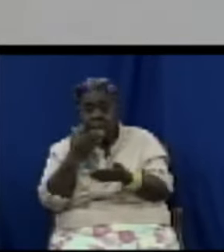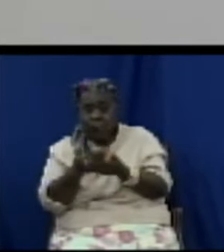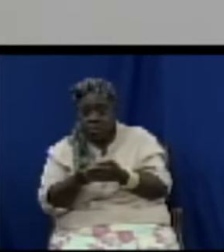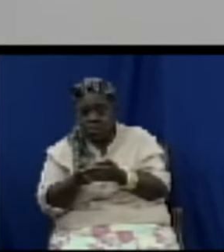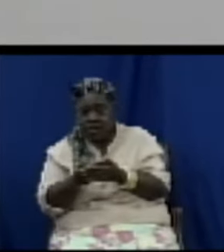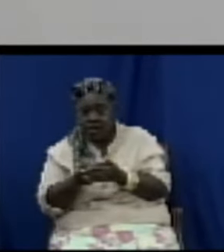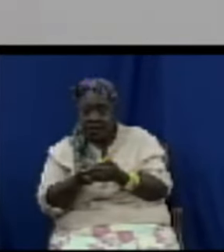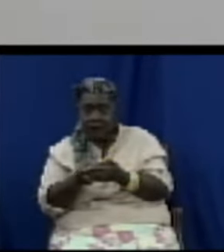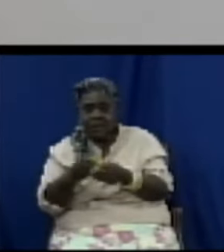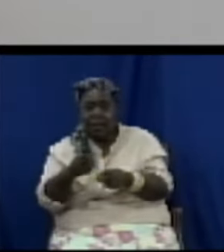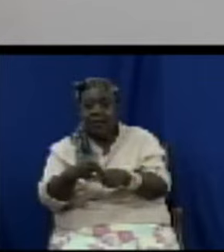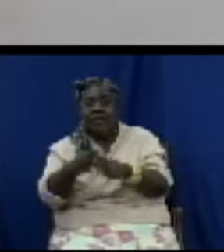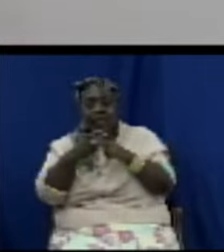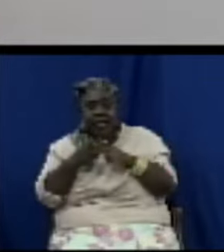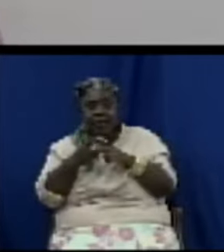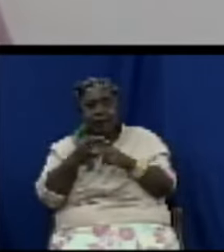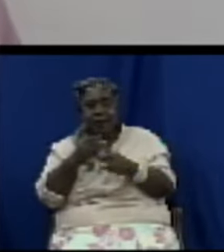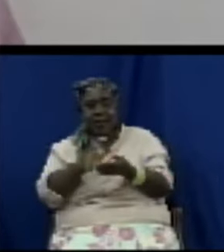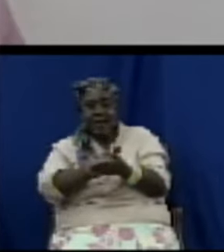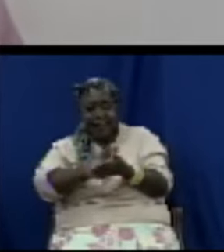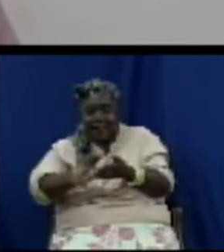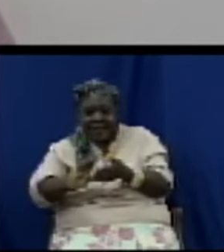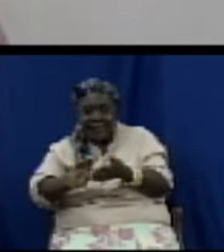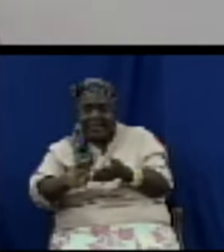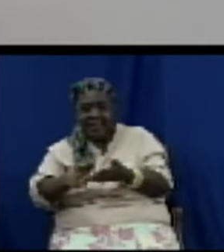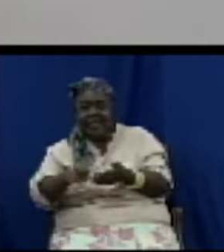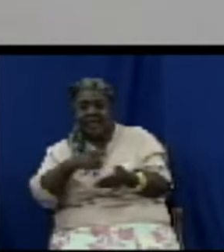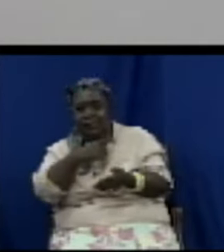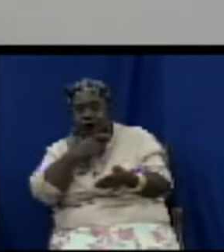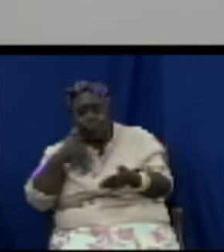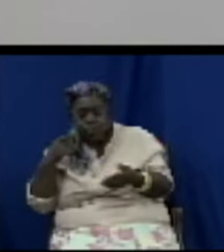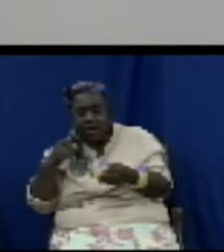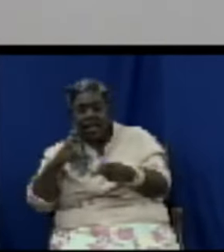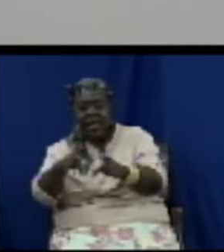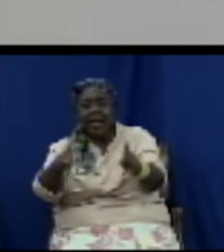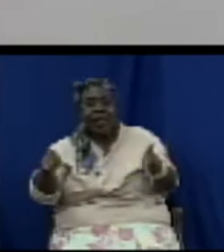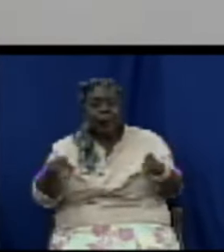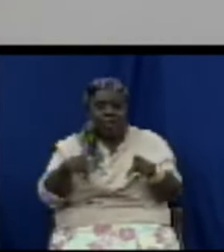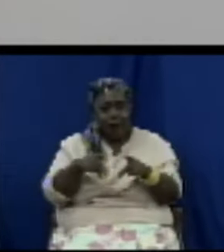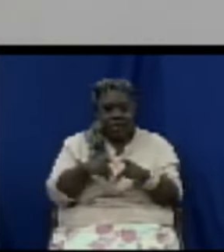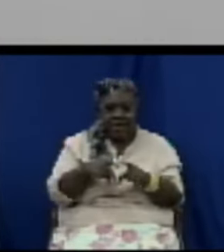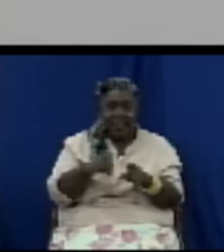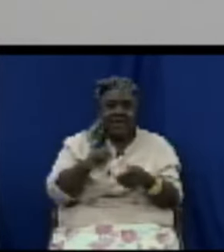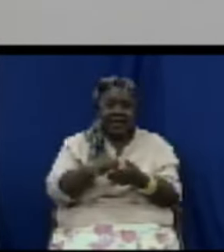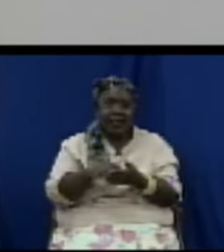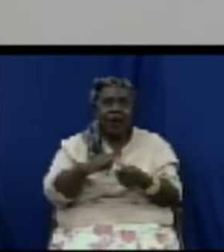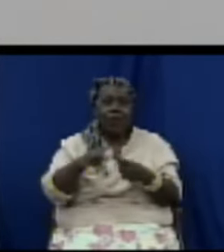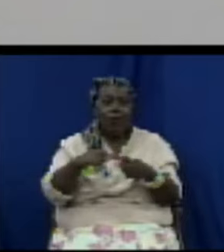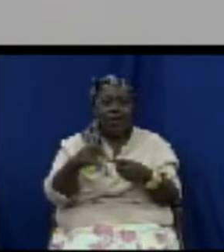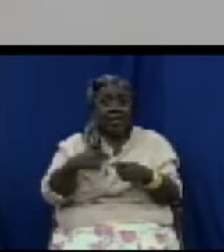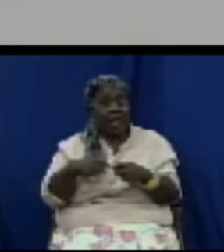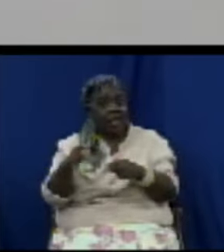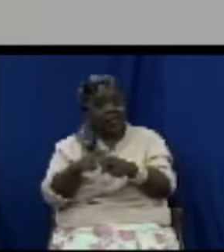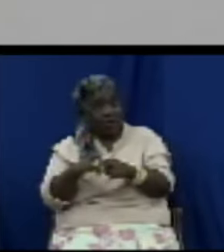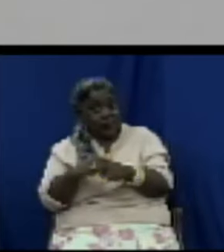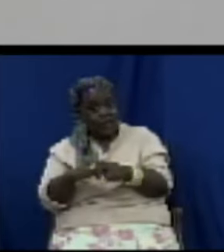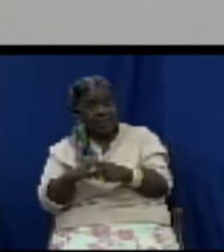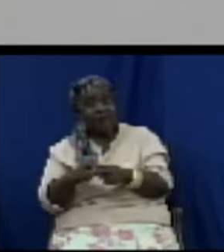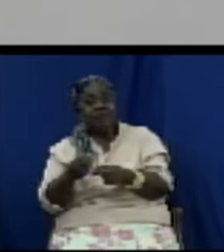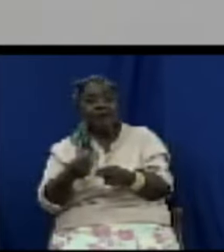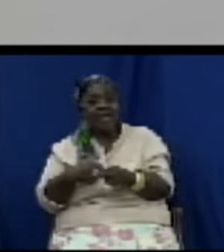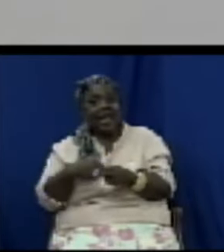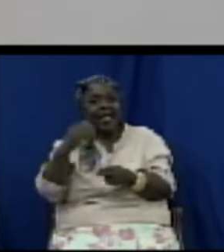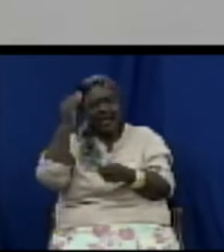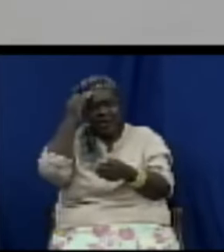that it's not extracted from the landfill that when I use it I can be comfortable knowing that it is